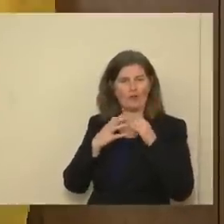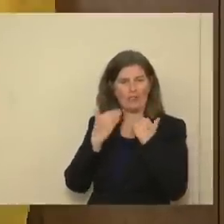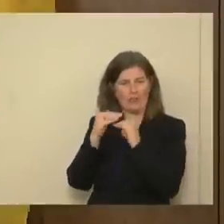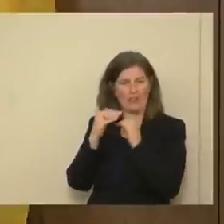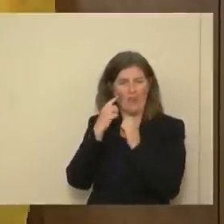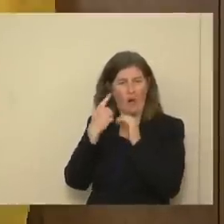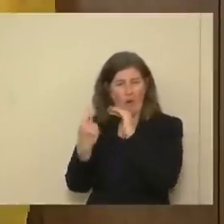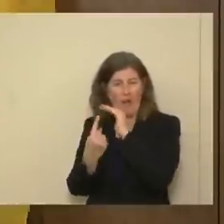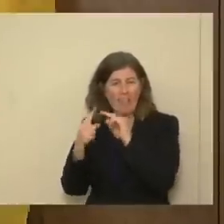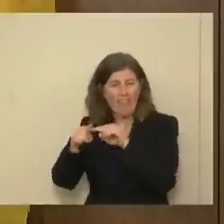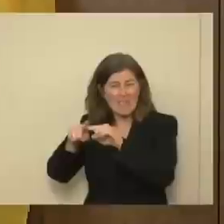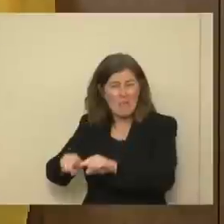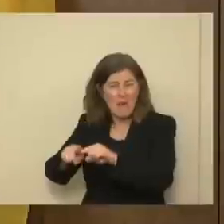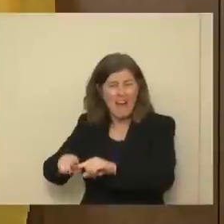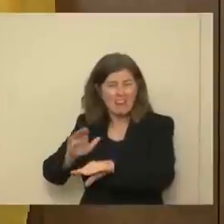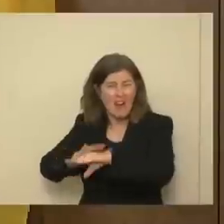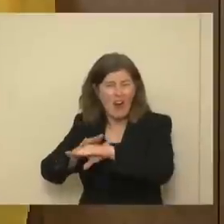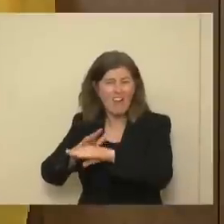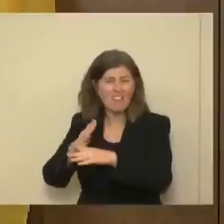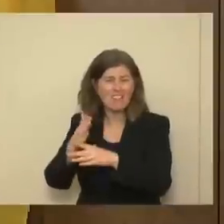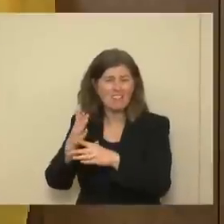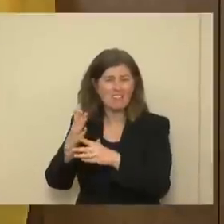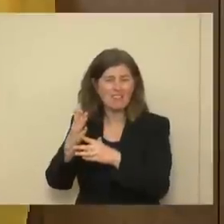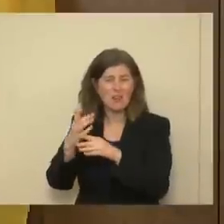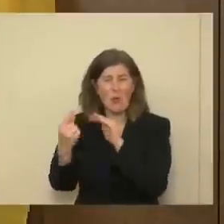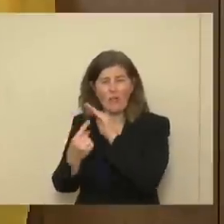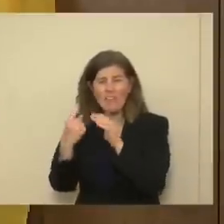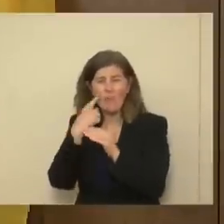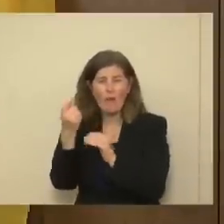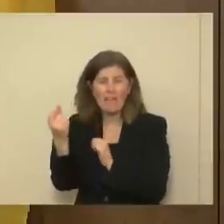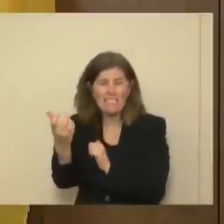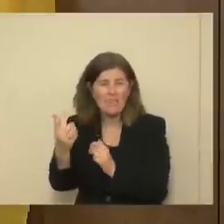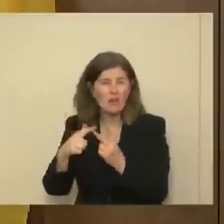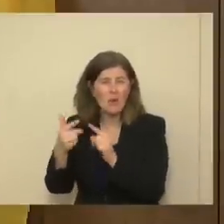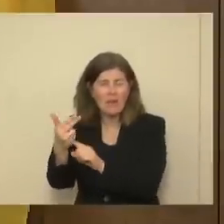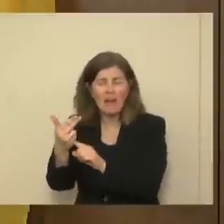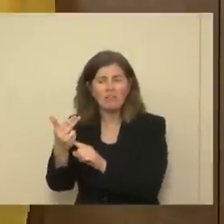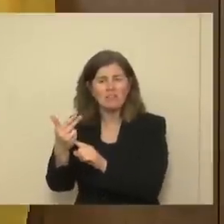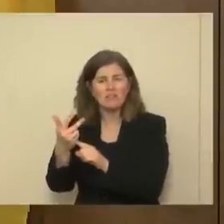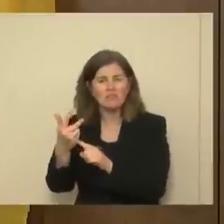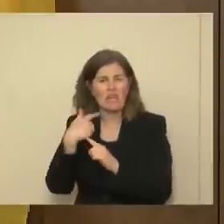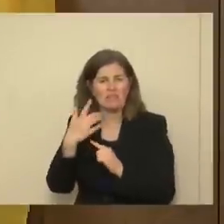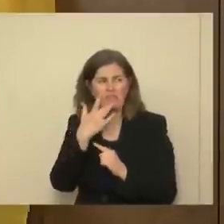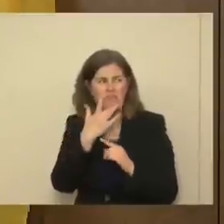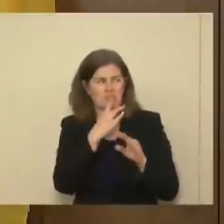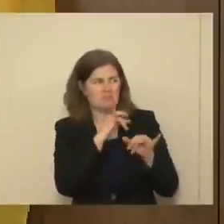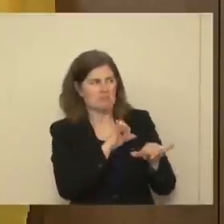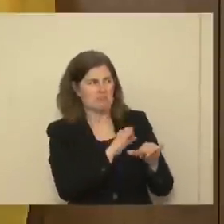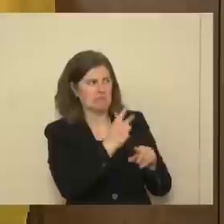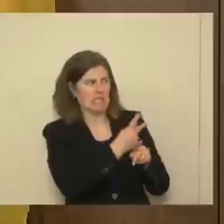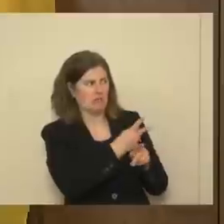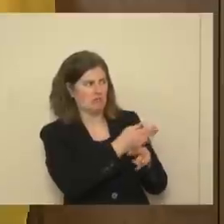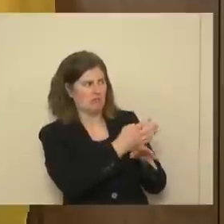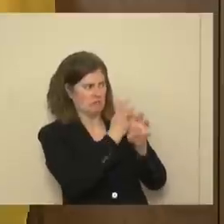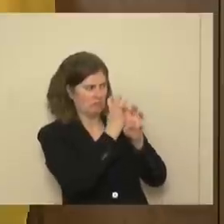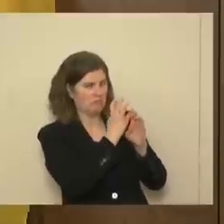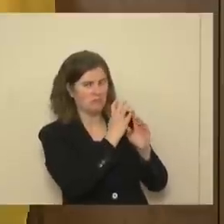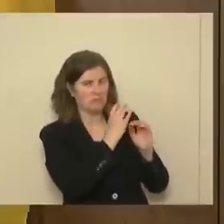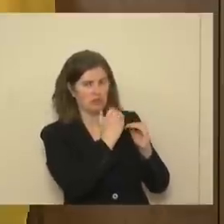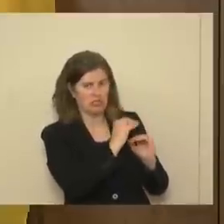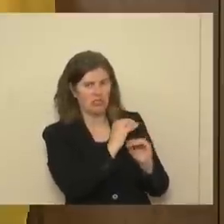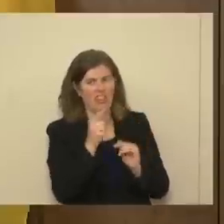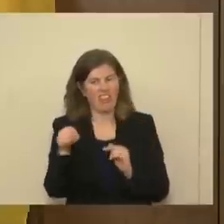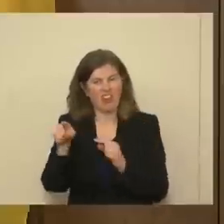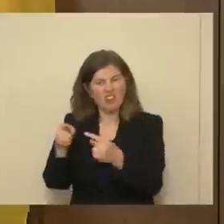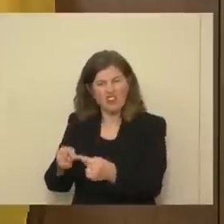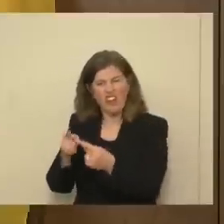depend on tourism for their casinos and their hotels. I think that they are struggling to make sure